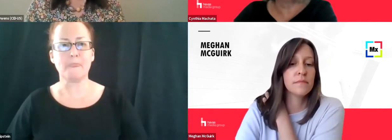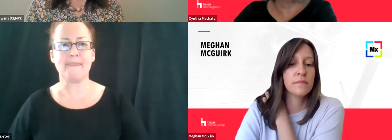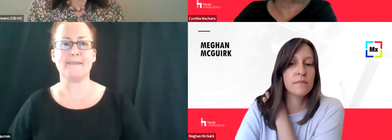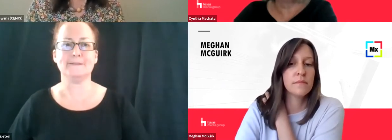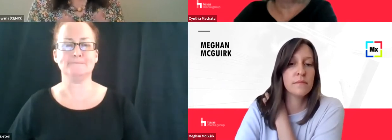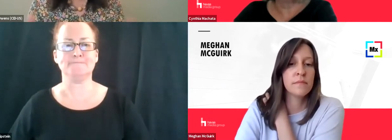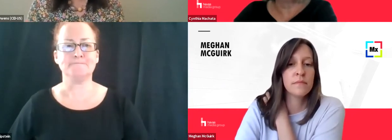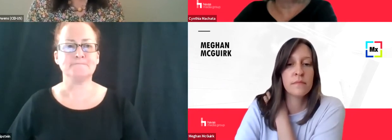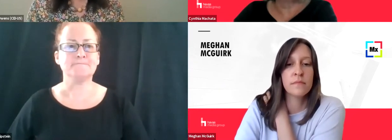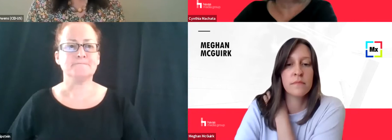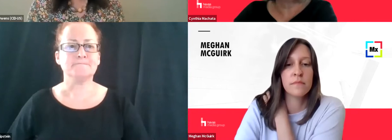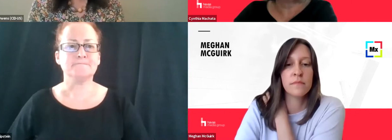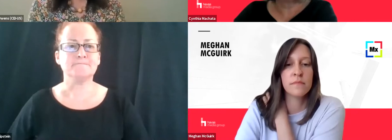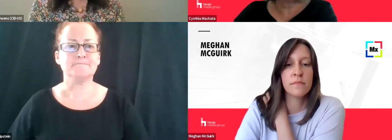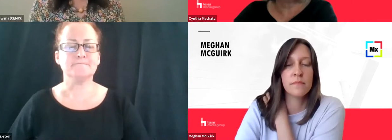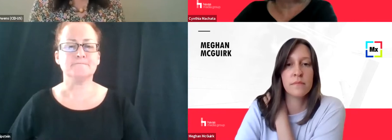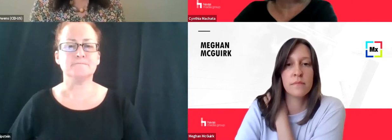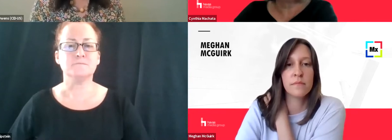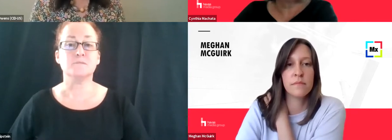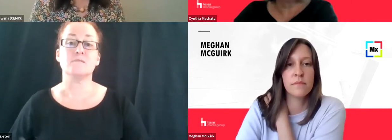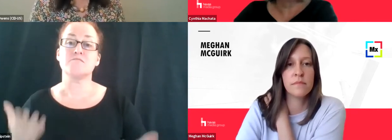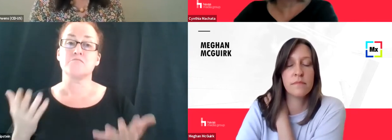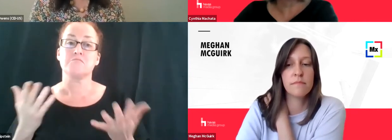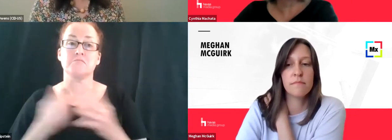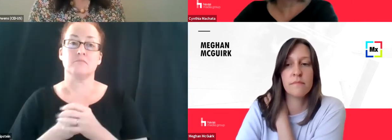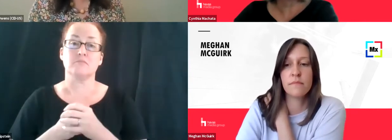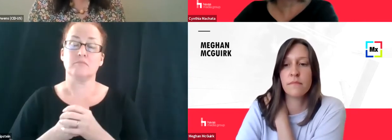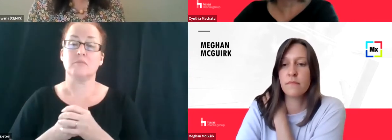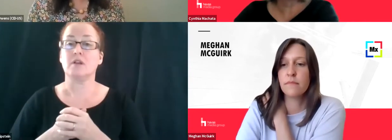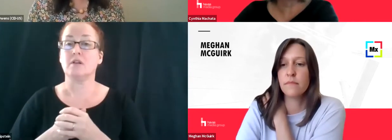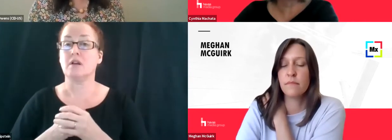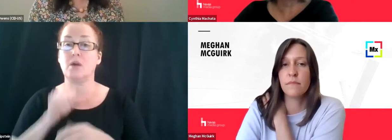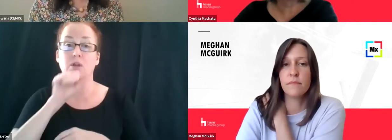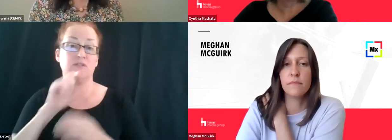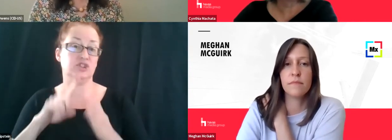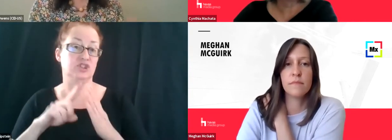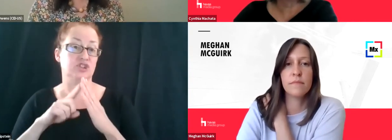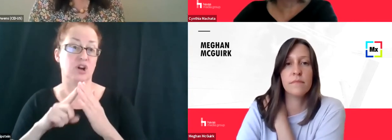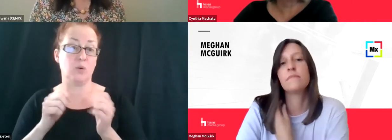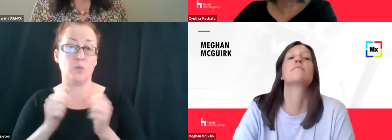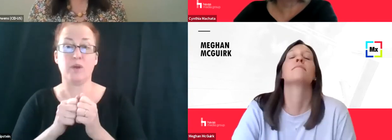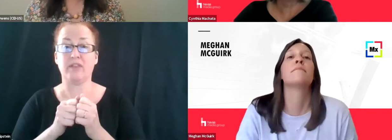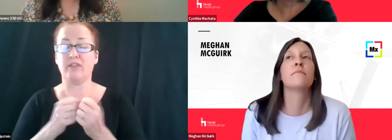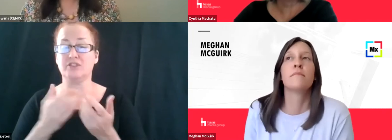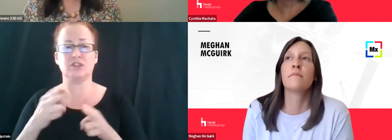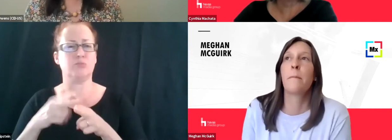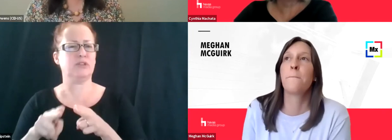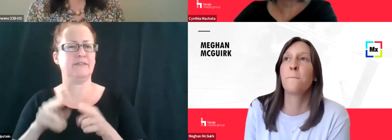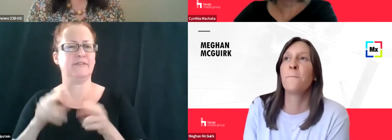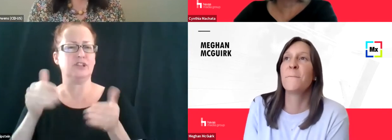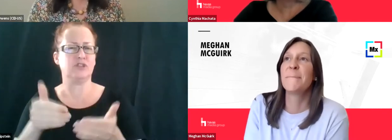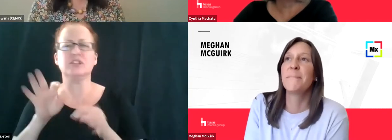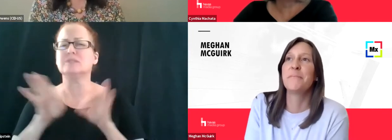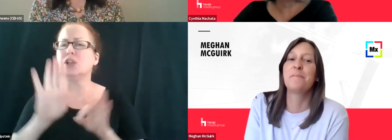Let's see. So, you know, I'd love to start, Cynthia and Megan, with just tell us a little bit about what you do every day